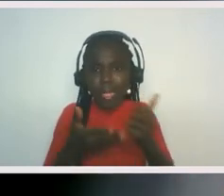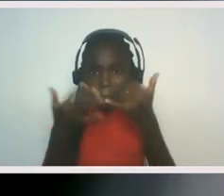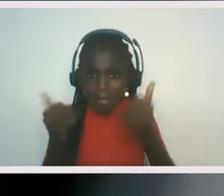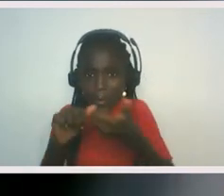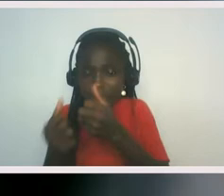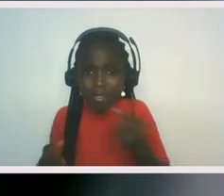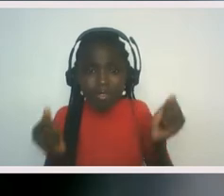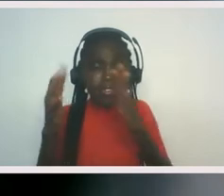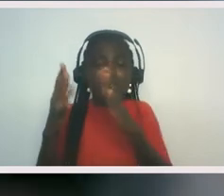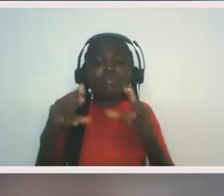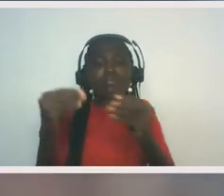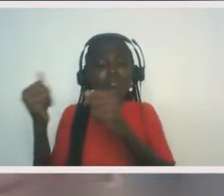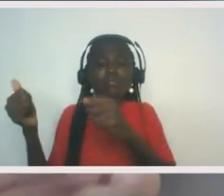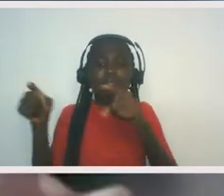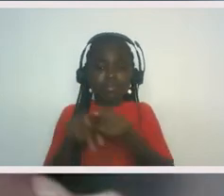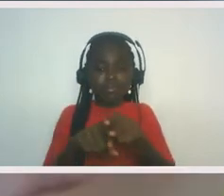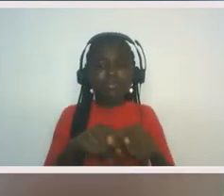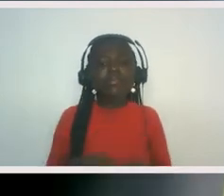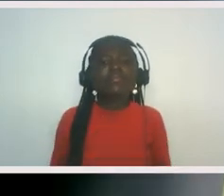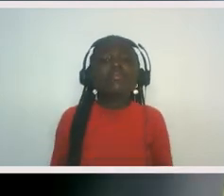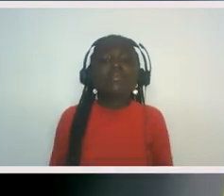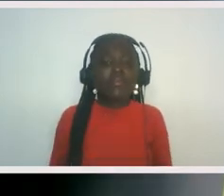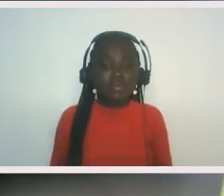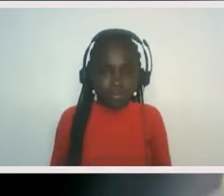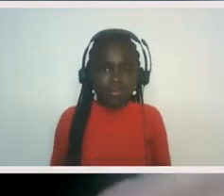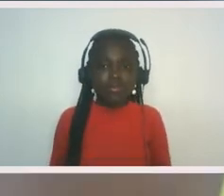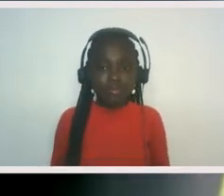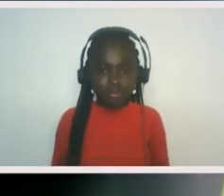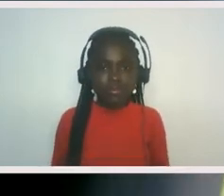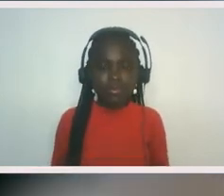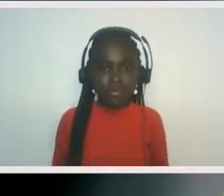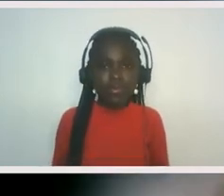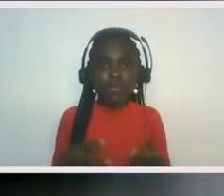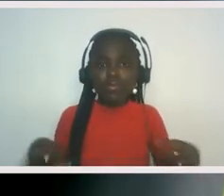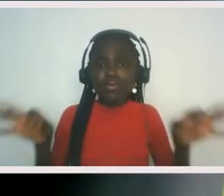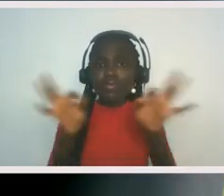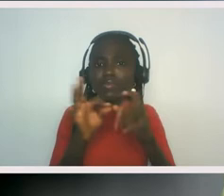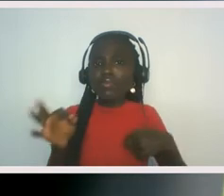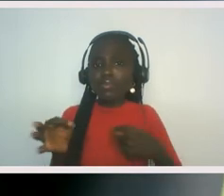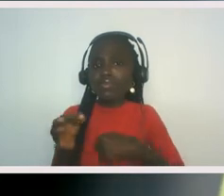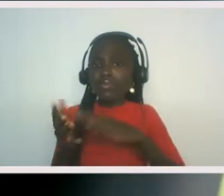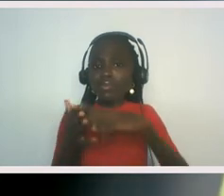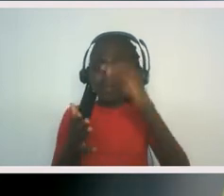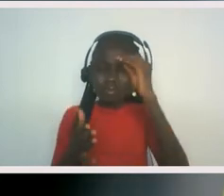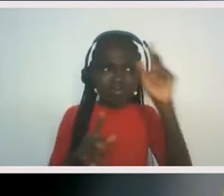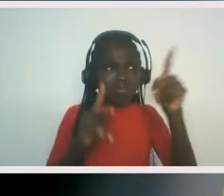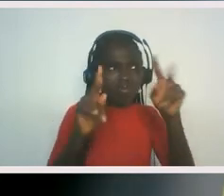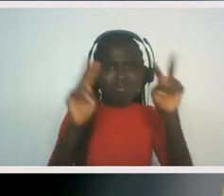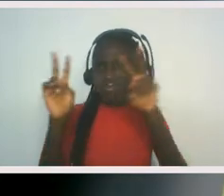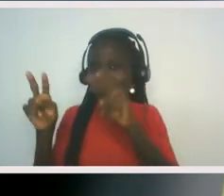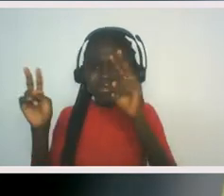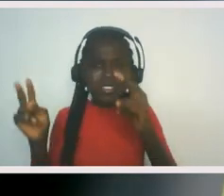learned that that way in which we treat each other as humans is not good enough.